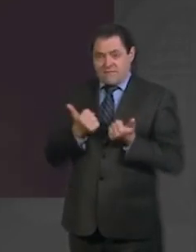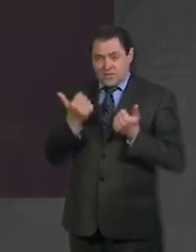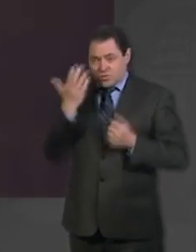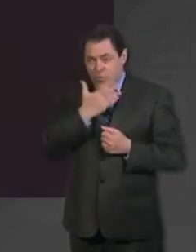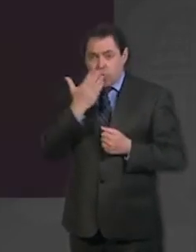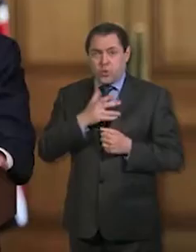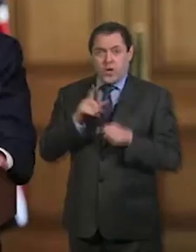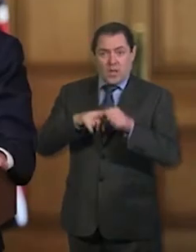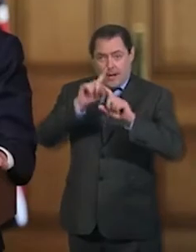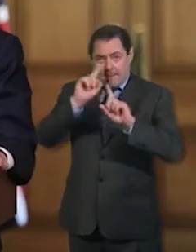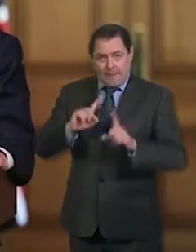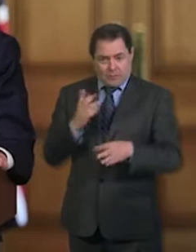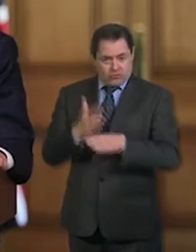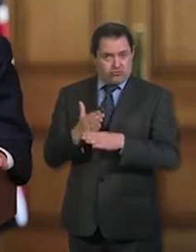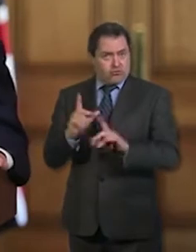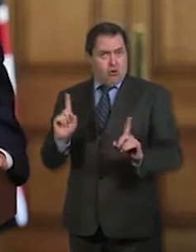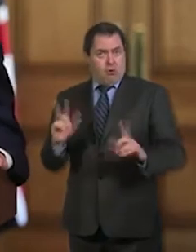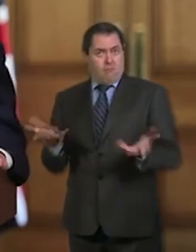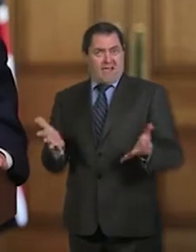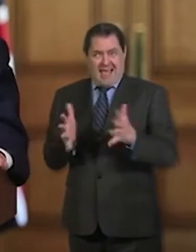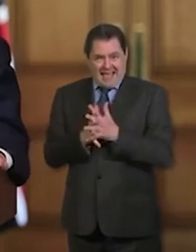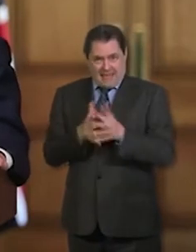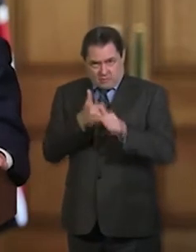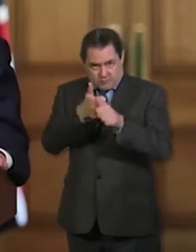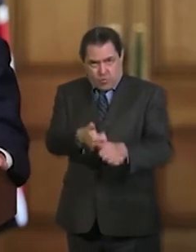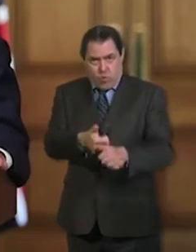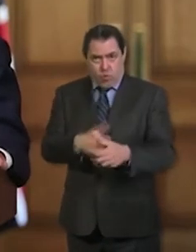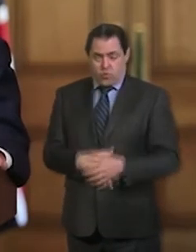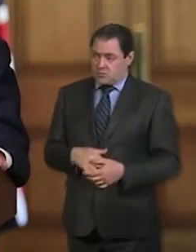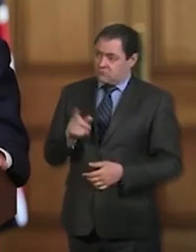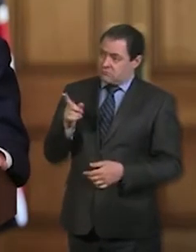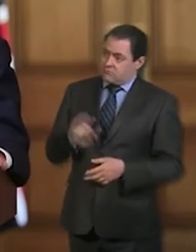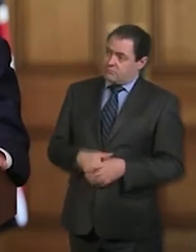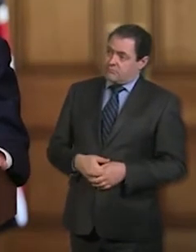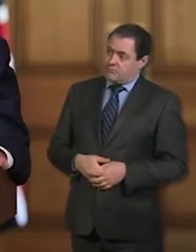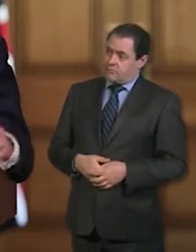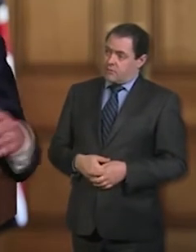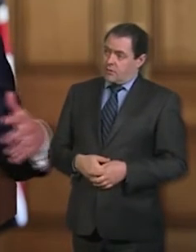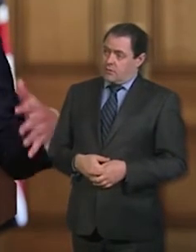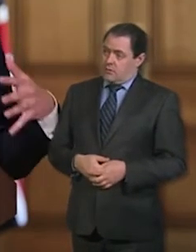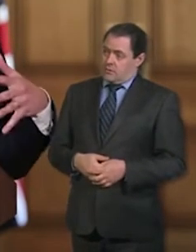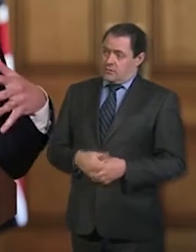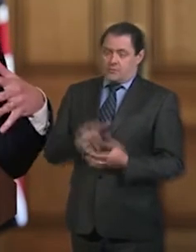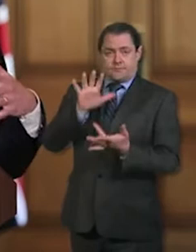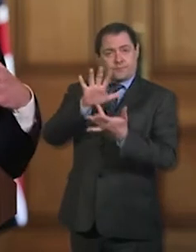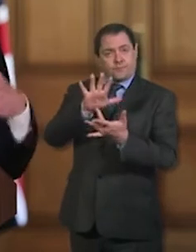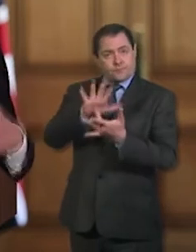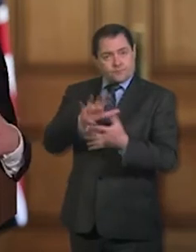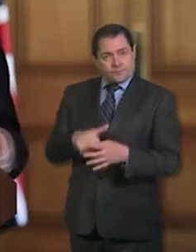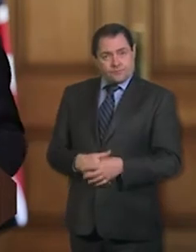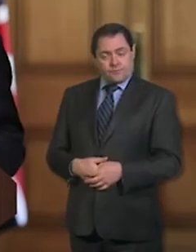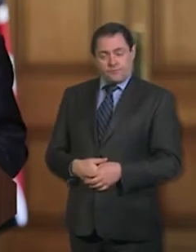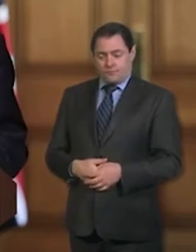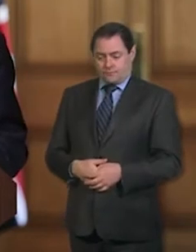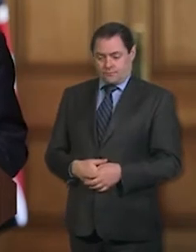address this? Well, thanks, Nick. That's a very, very important question. As well as the health